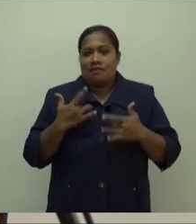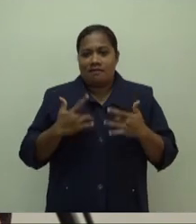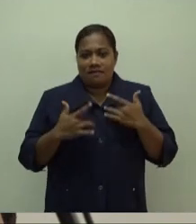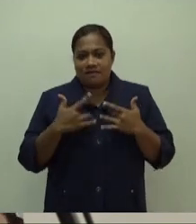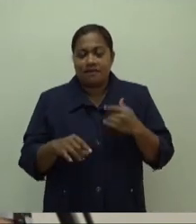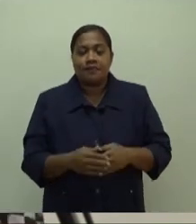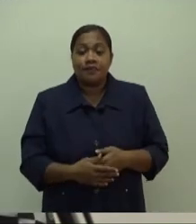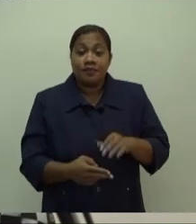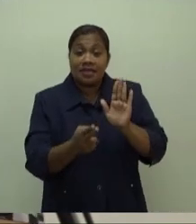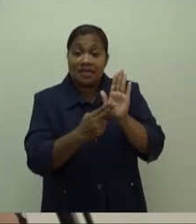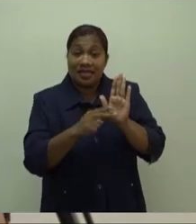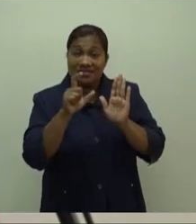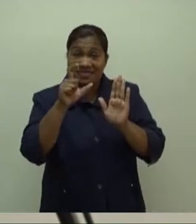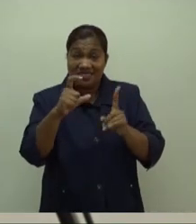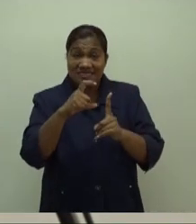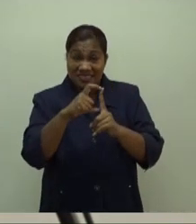NCDs are deadly on their own.